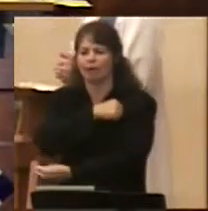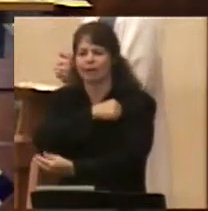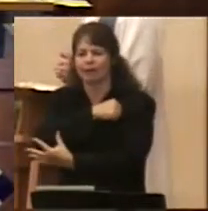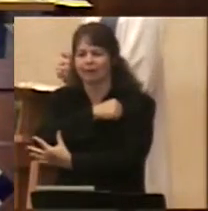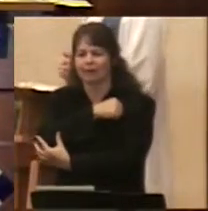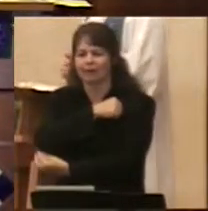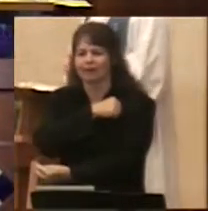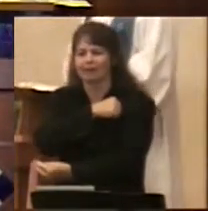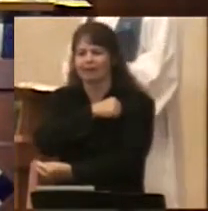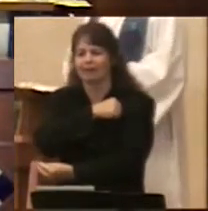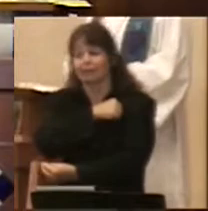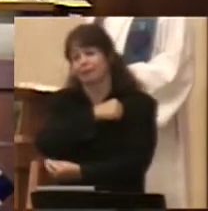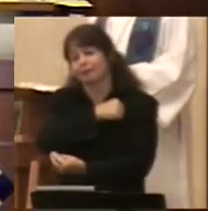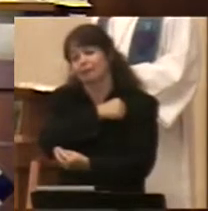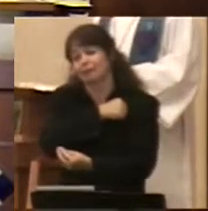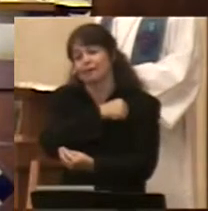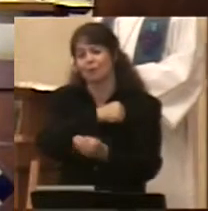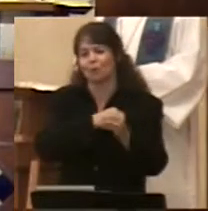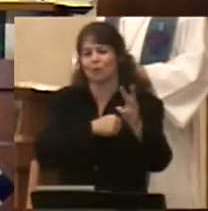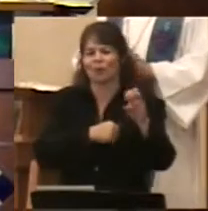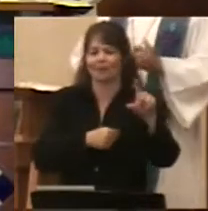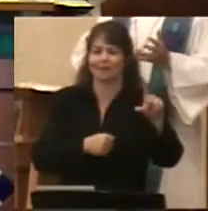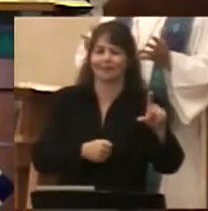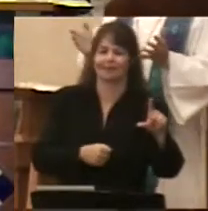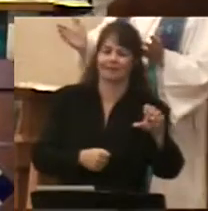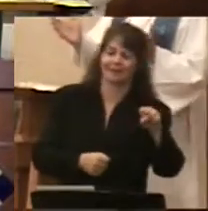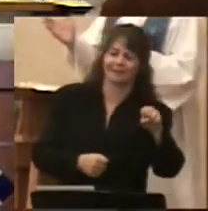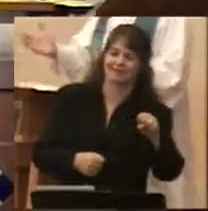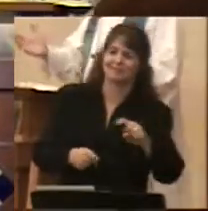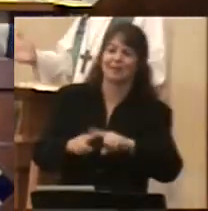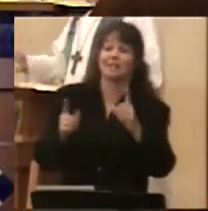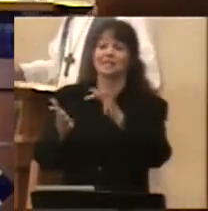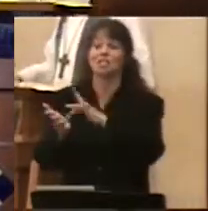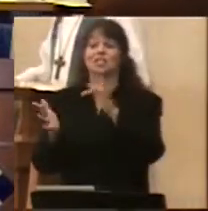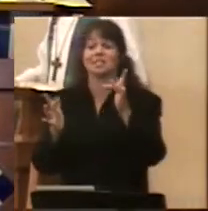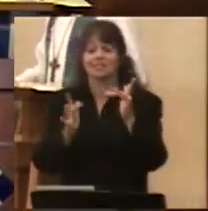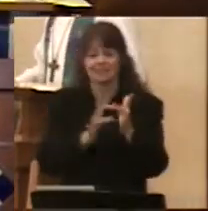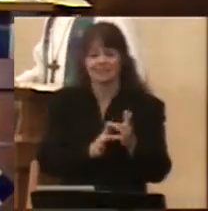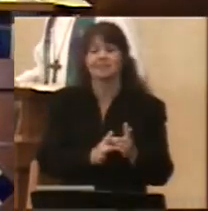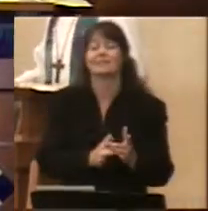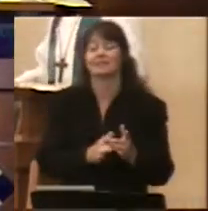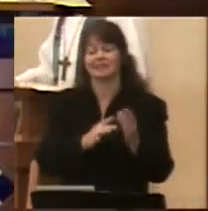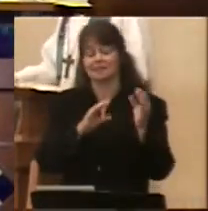Well, yes. Jesus actually teaches this,